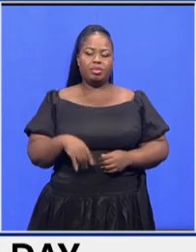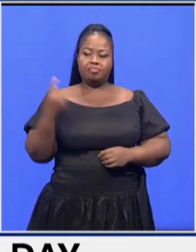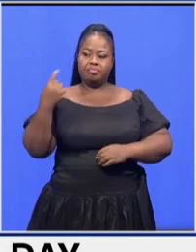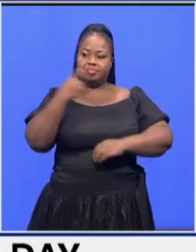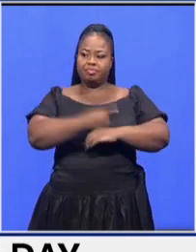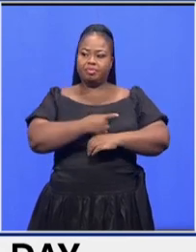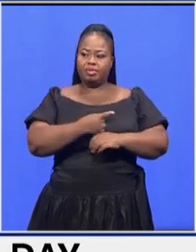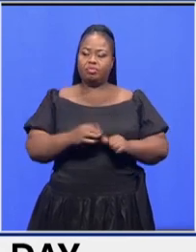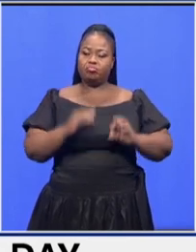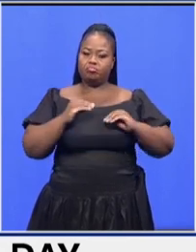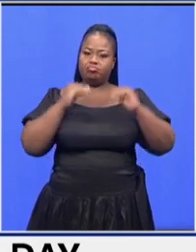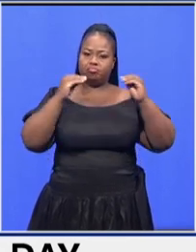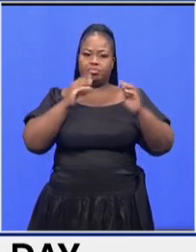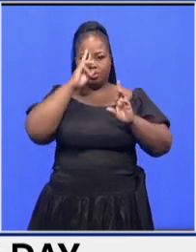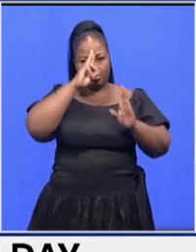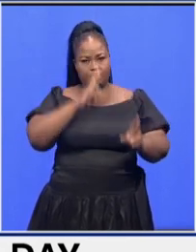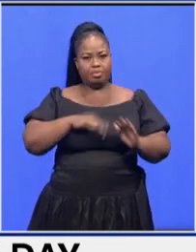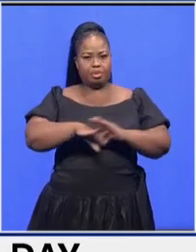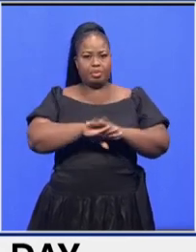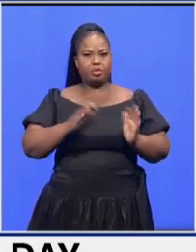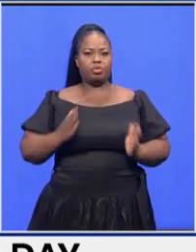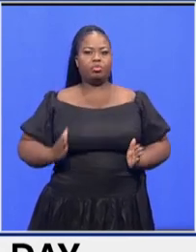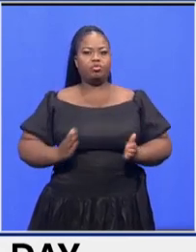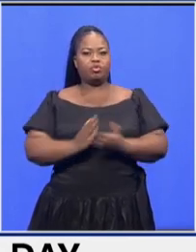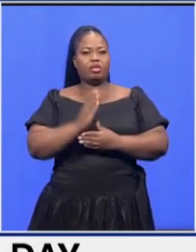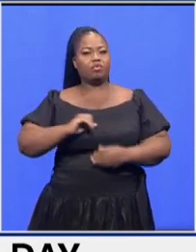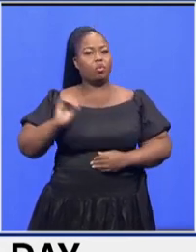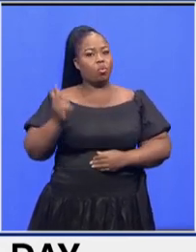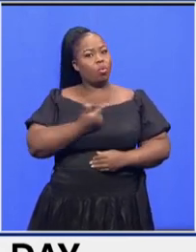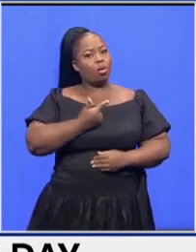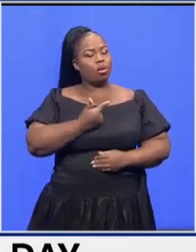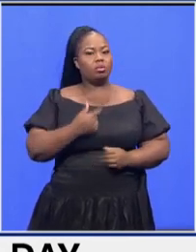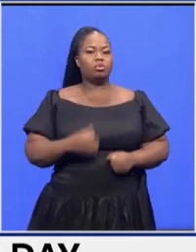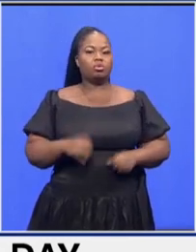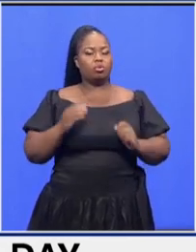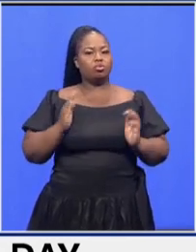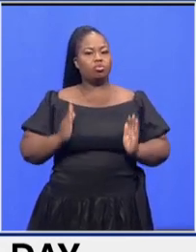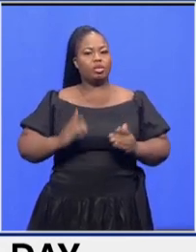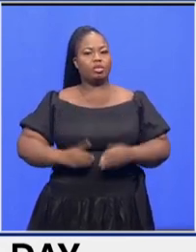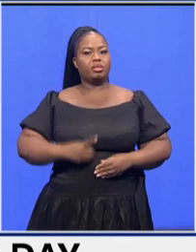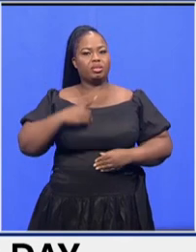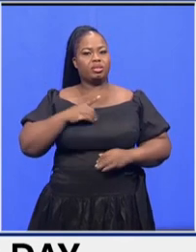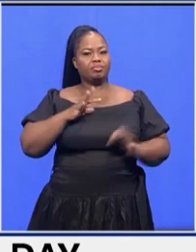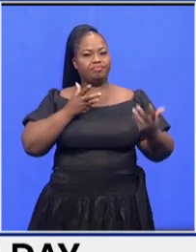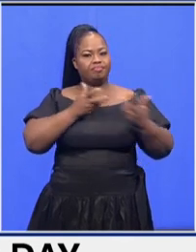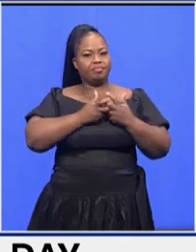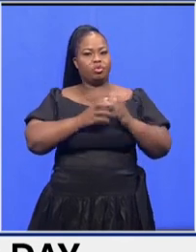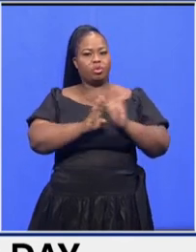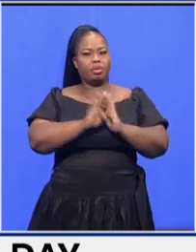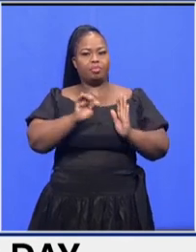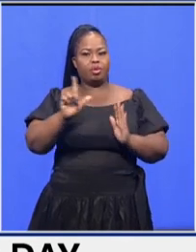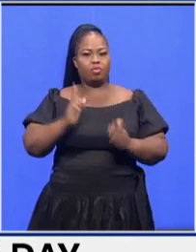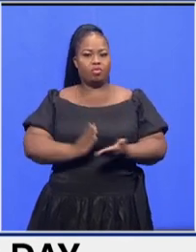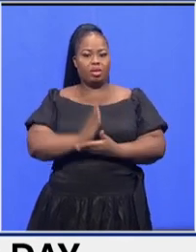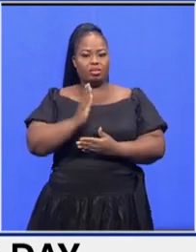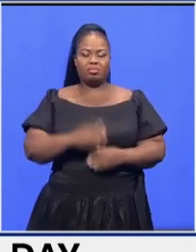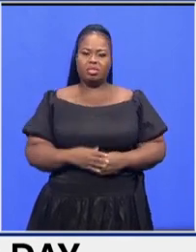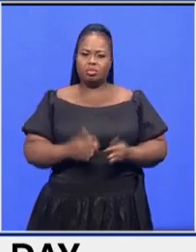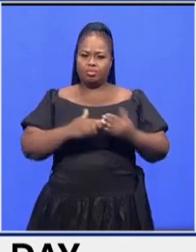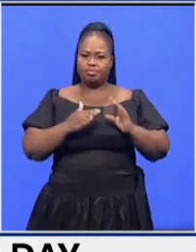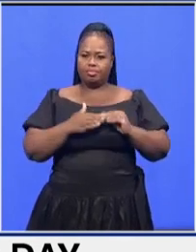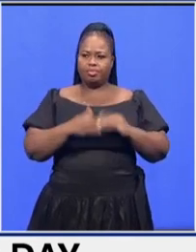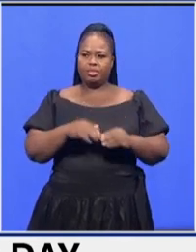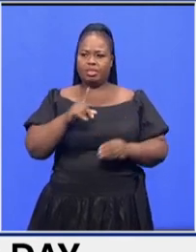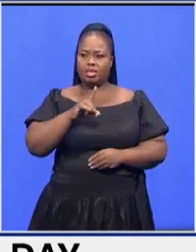to promote respect for basic human rights and for all and to restore human dignity in line with the bill of rights however residents of dar